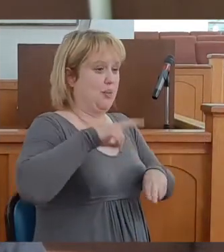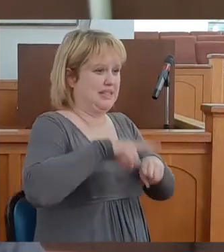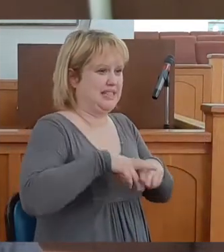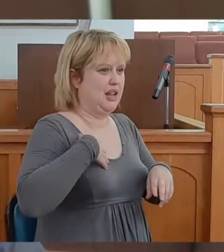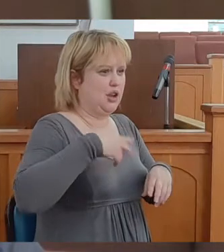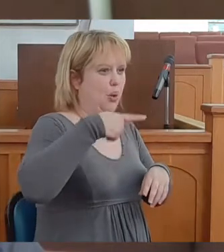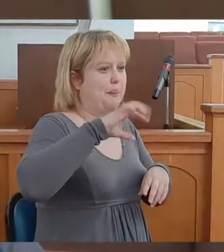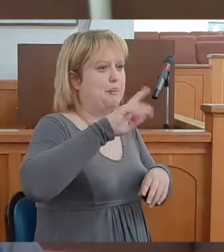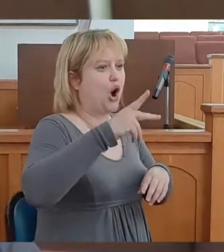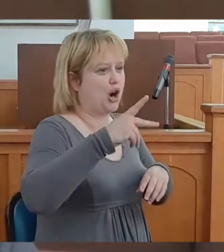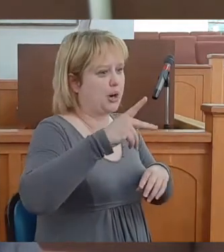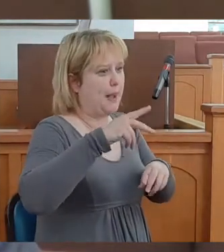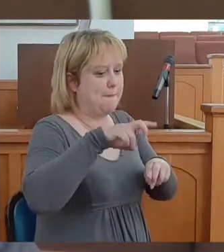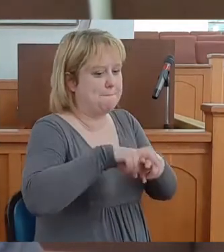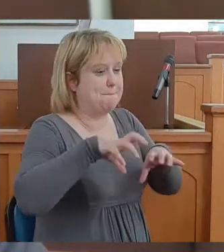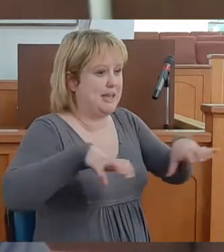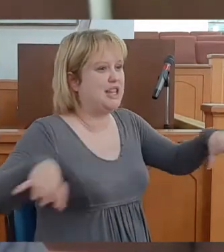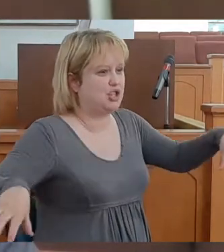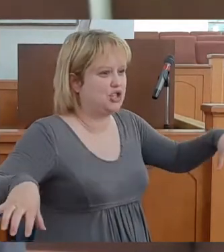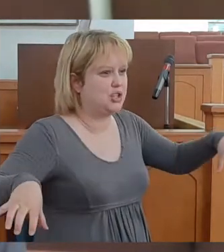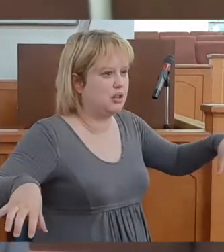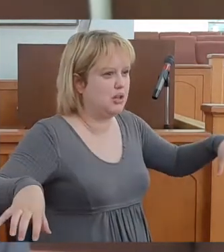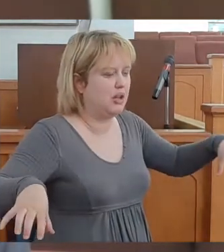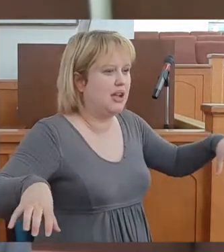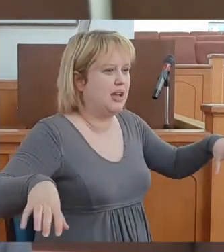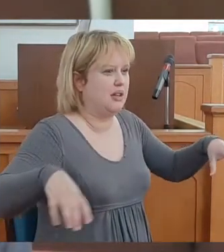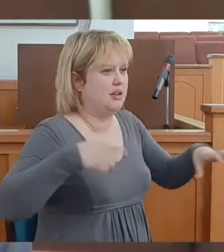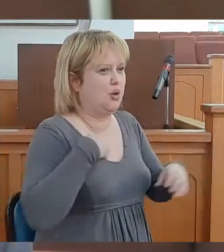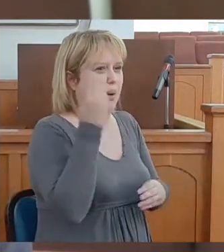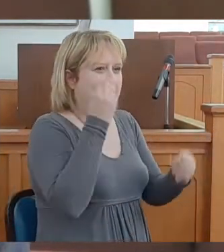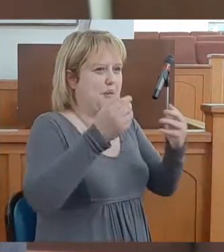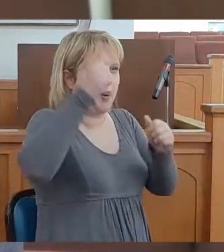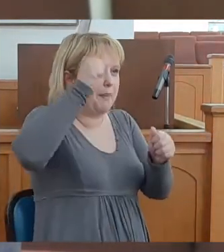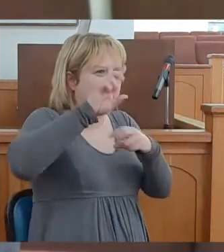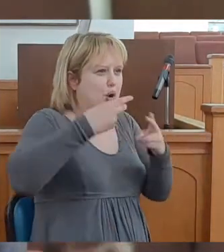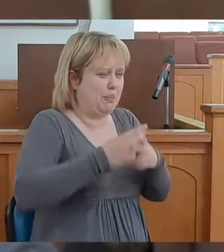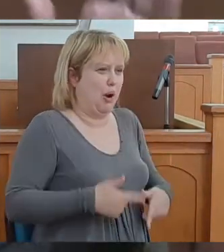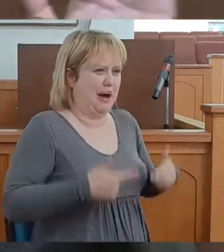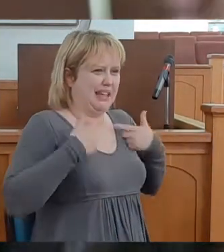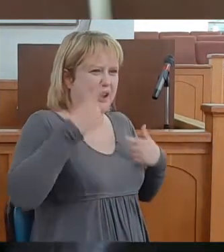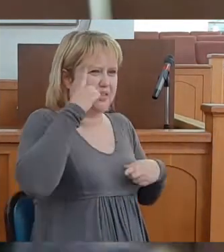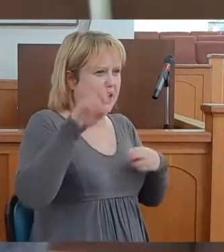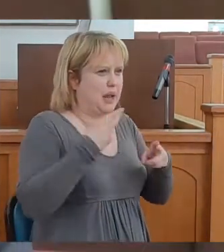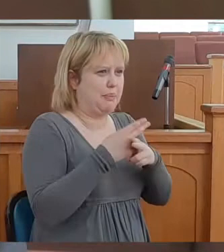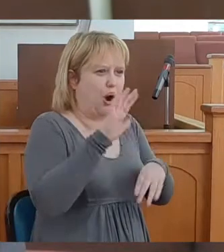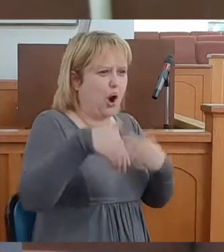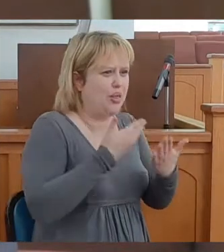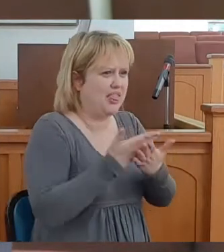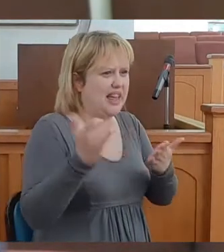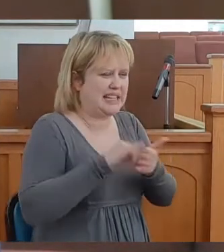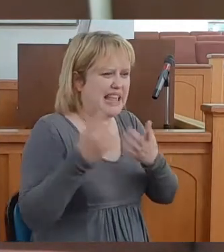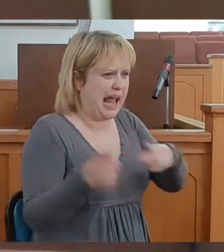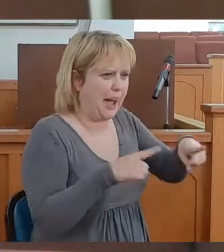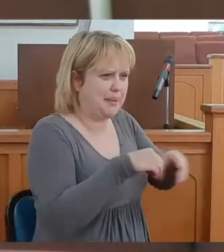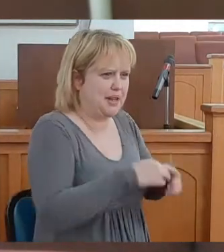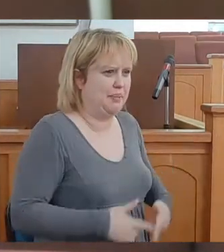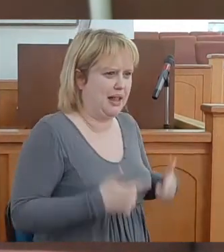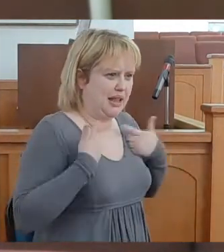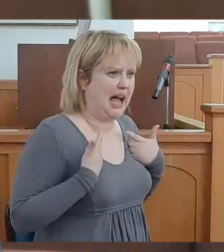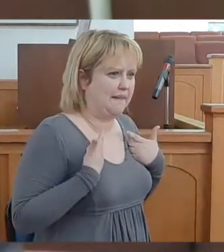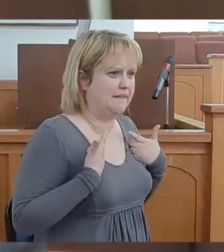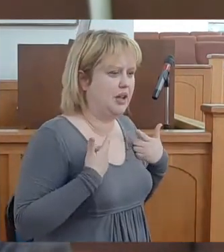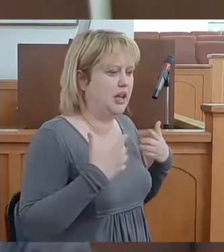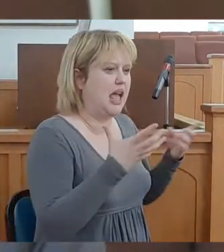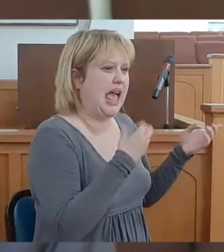park bench in Battle Creek, Michigan, recapping my life, thinking about all the things that happened. You